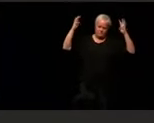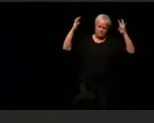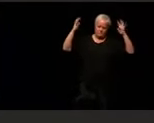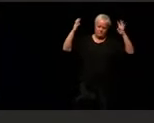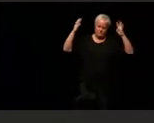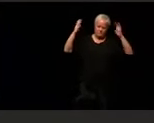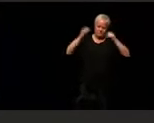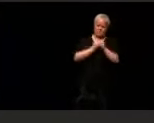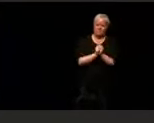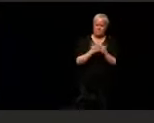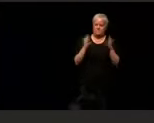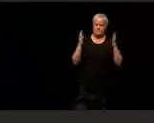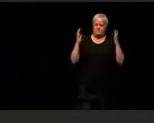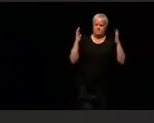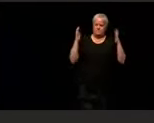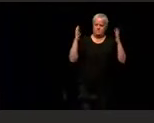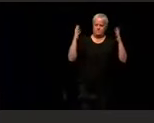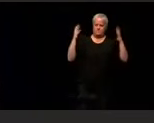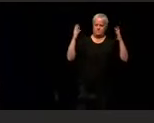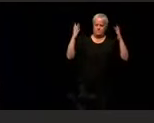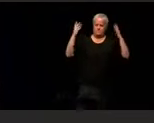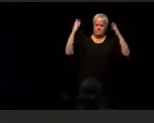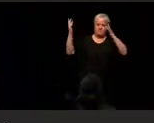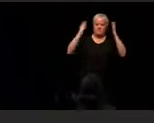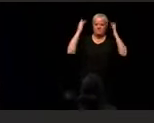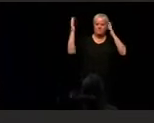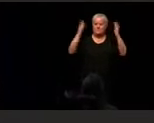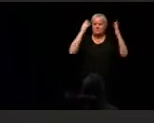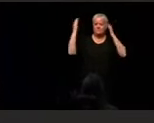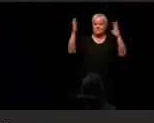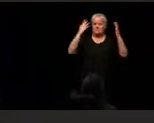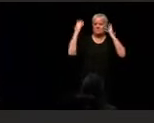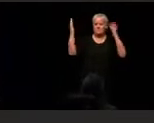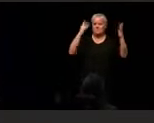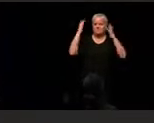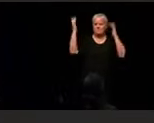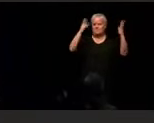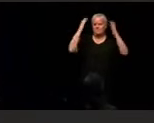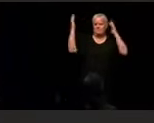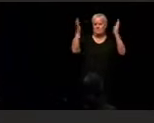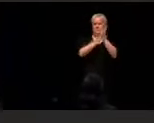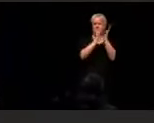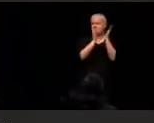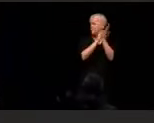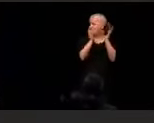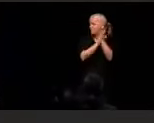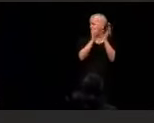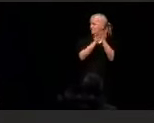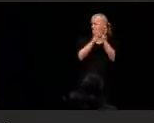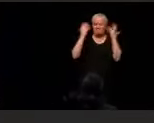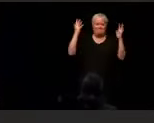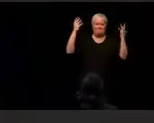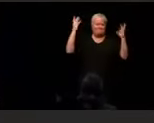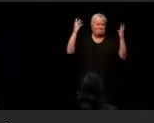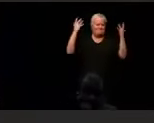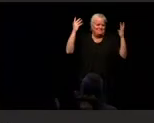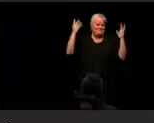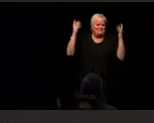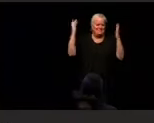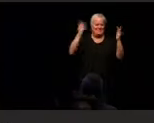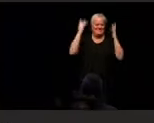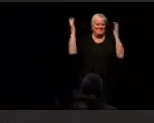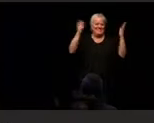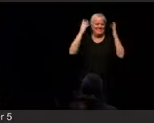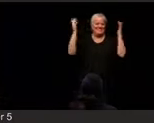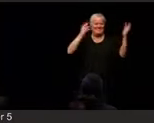That's what we're all about. Let's go out there and make sure that Democrats maintain control in the People's House.